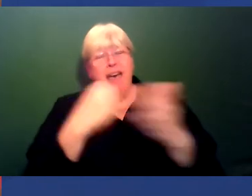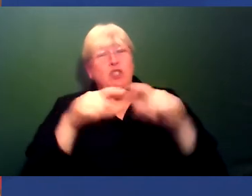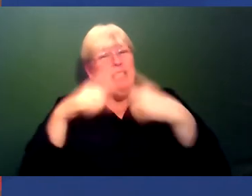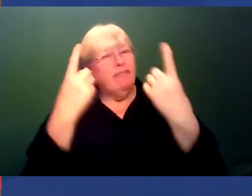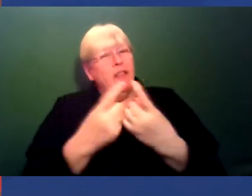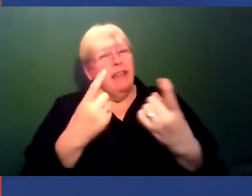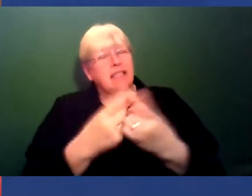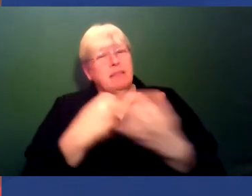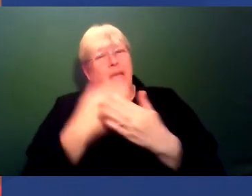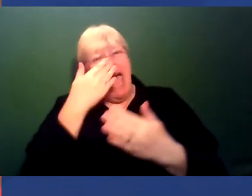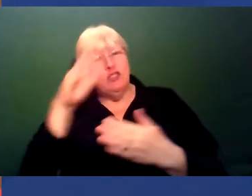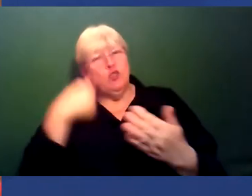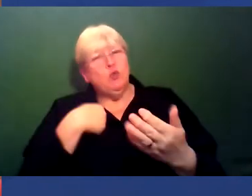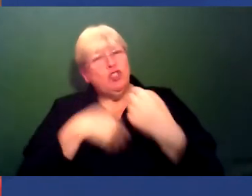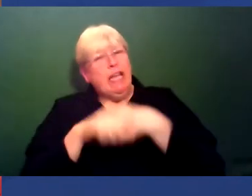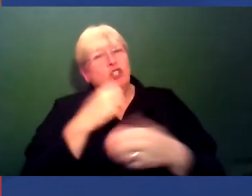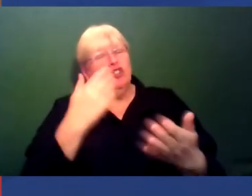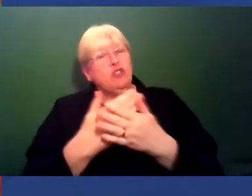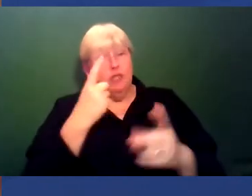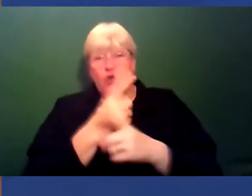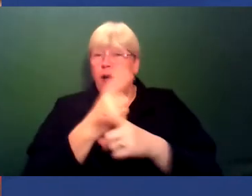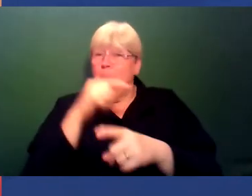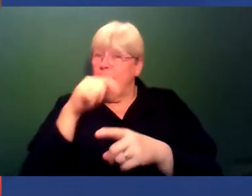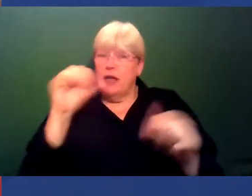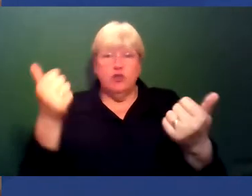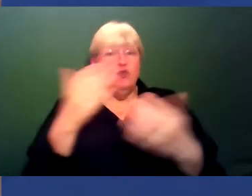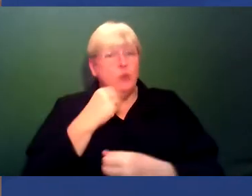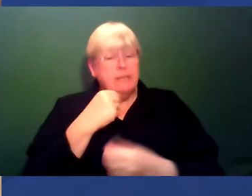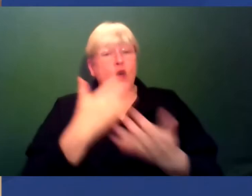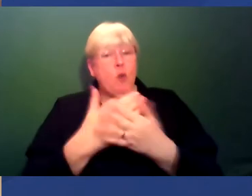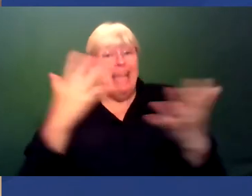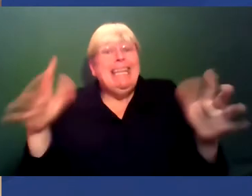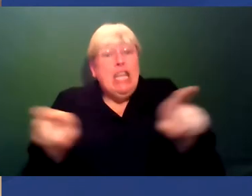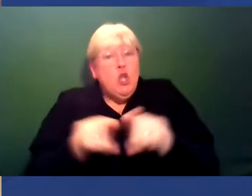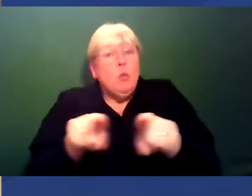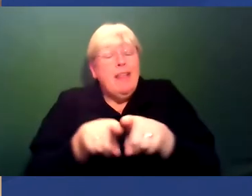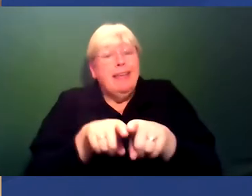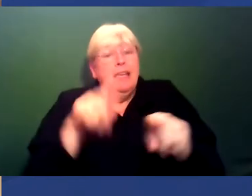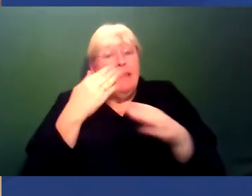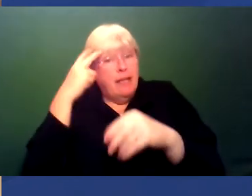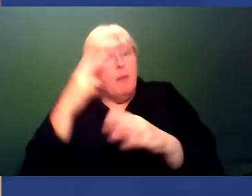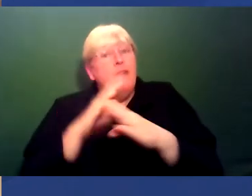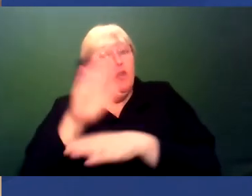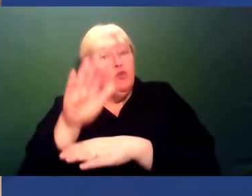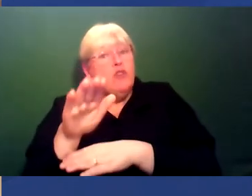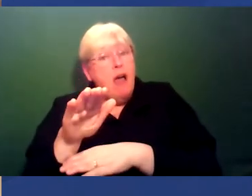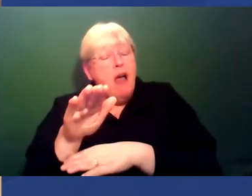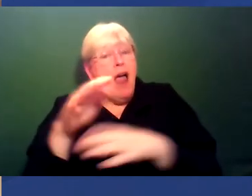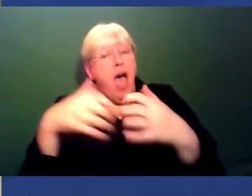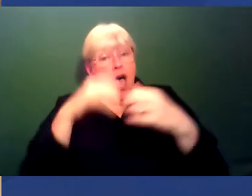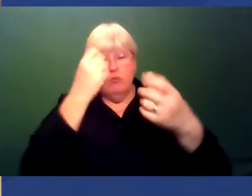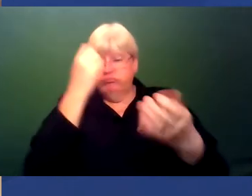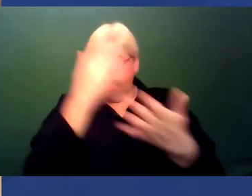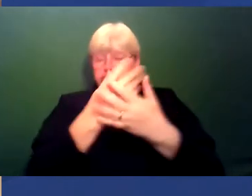talking about why that occurs is useful. But equally, I think like looking to the future and looking at how we can make real policy